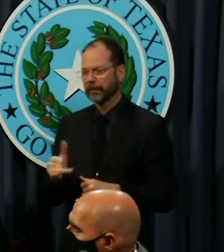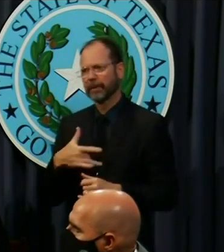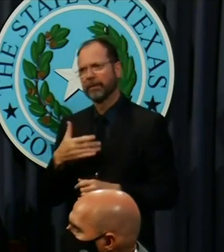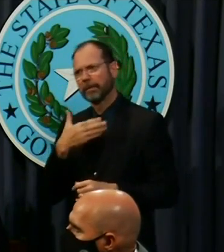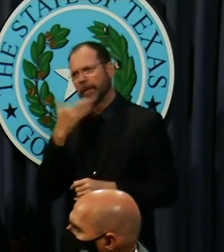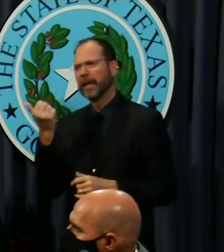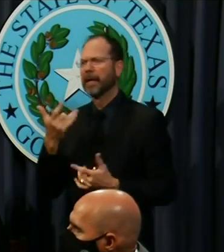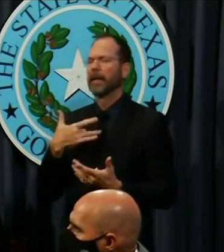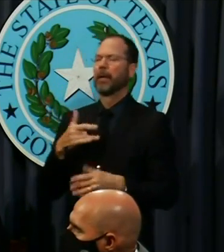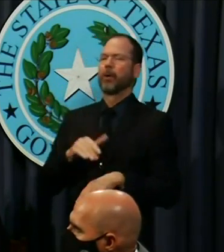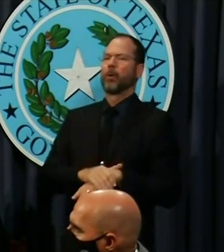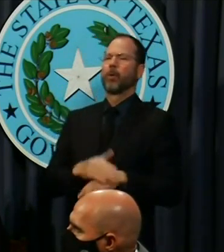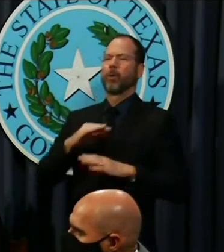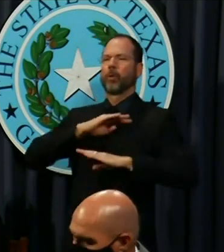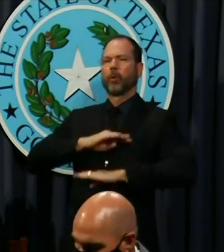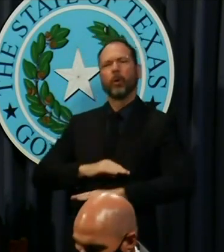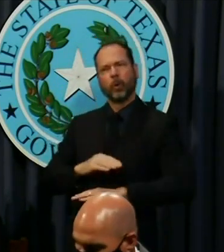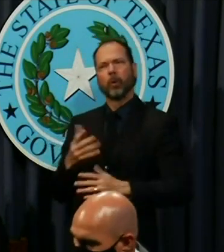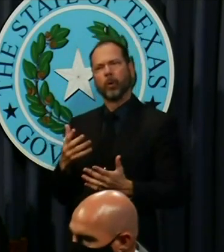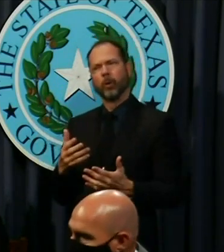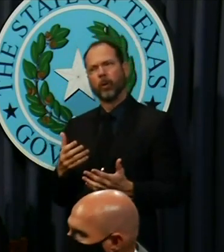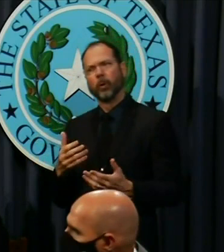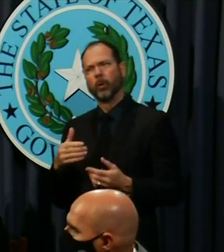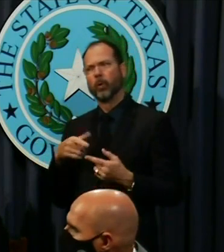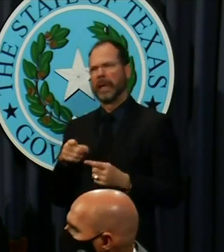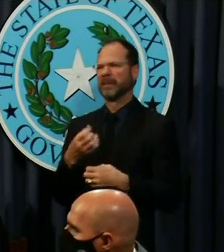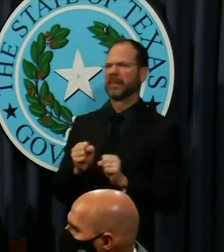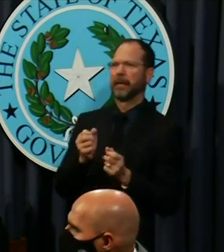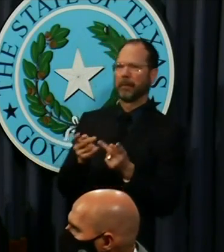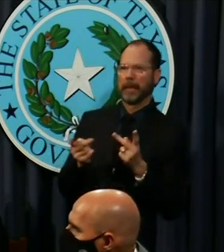sense of comfort that they are in a secure environment.